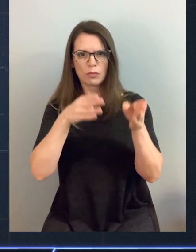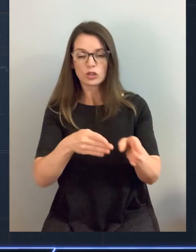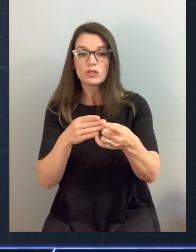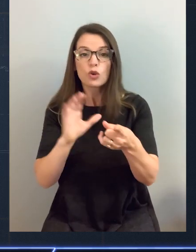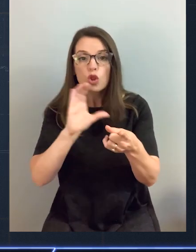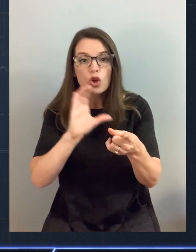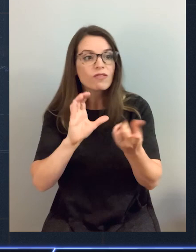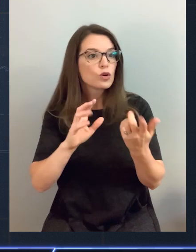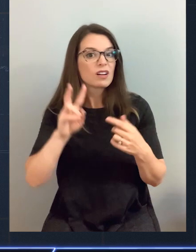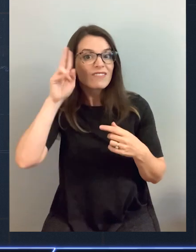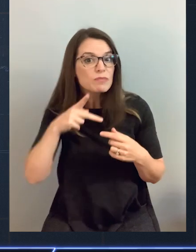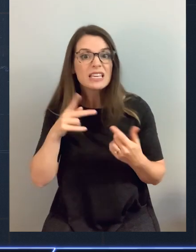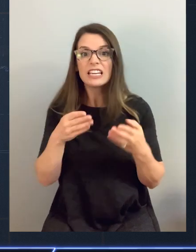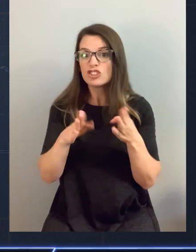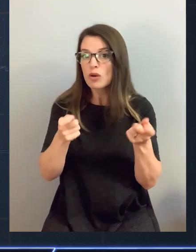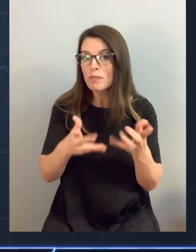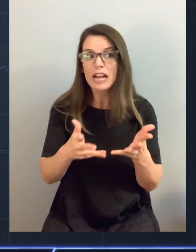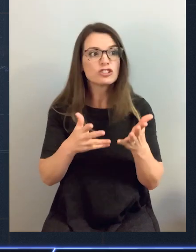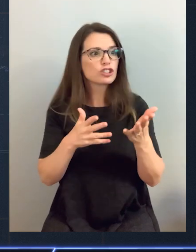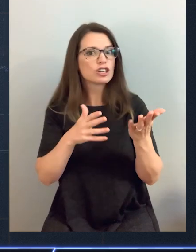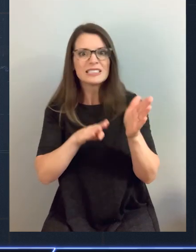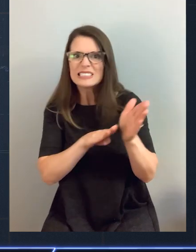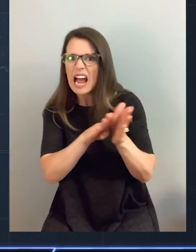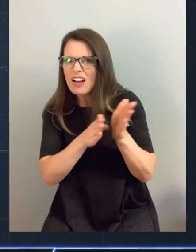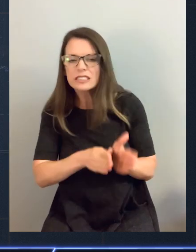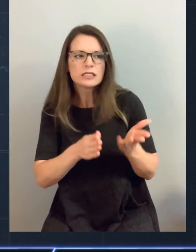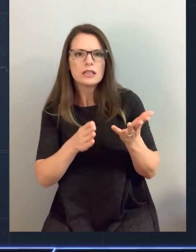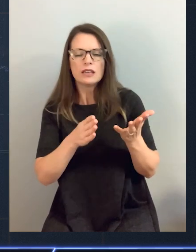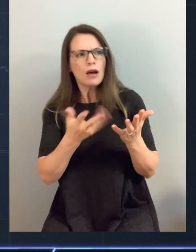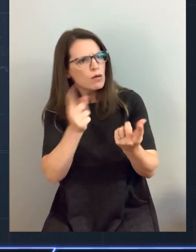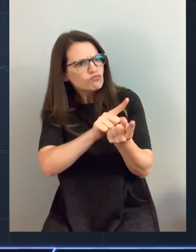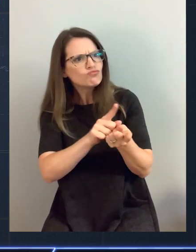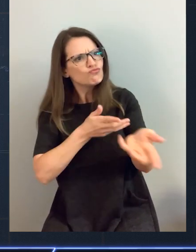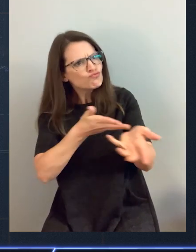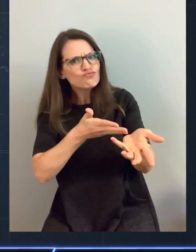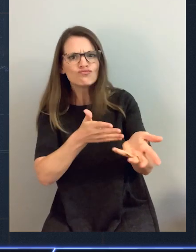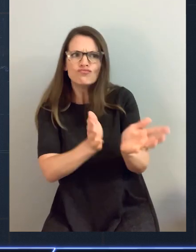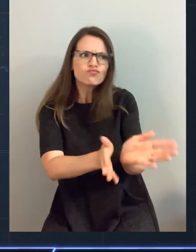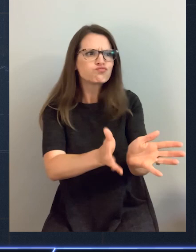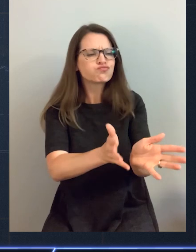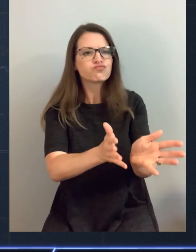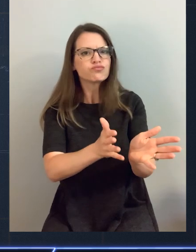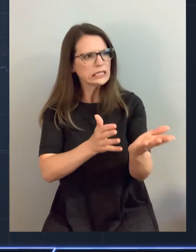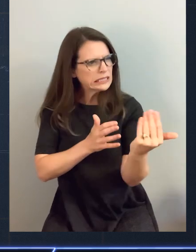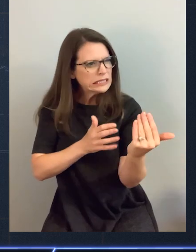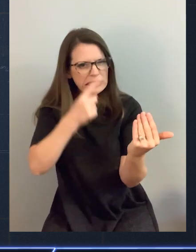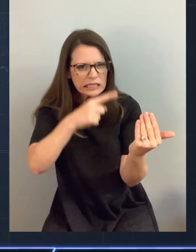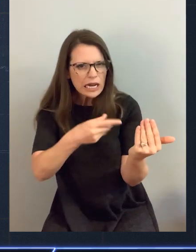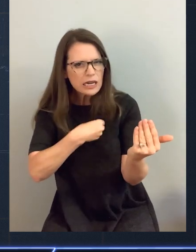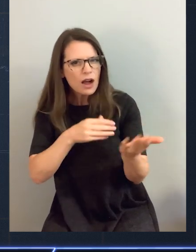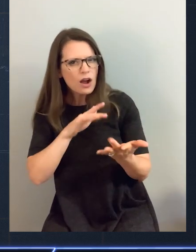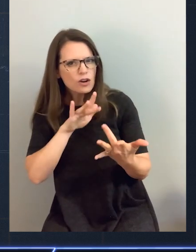find the devs, find the product managers, maybe find the general manager or the VP, let them know who you are, get to know them a little bit,